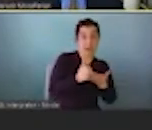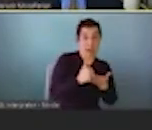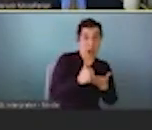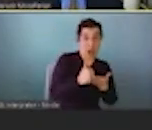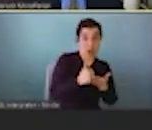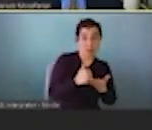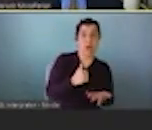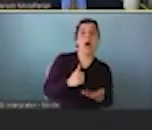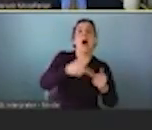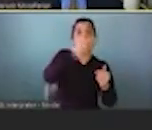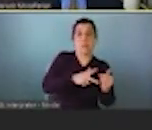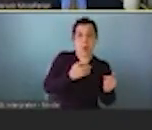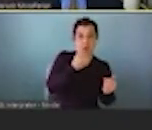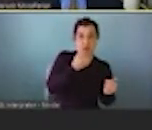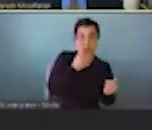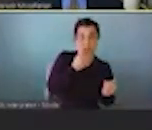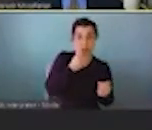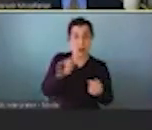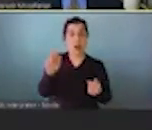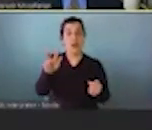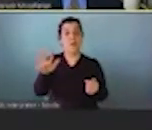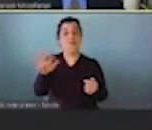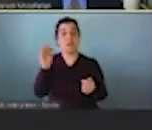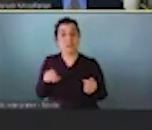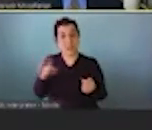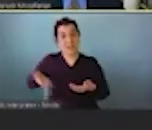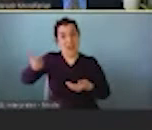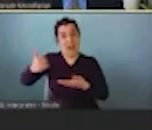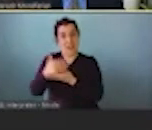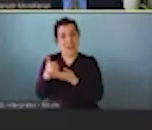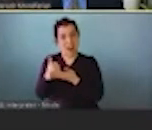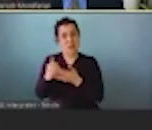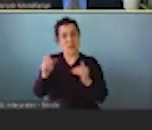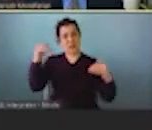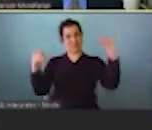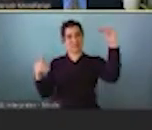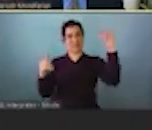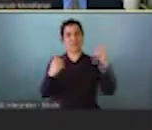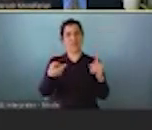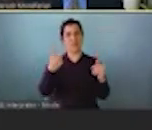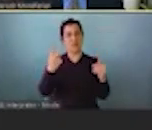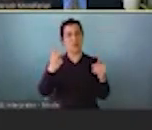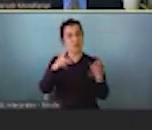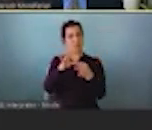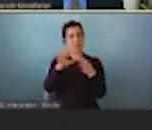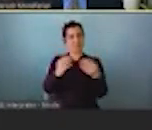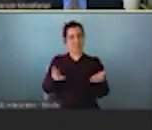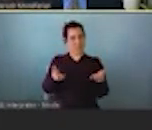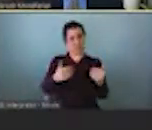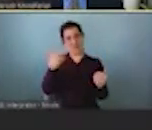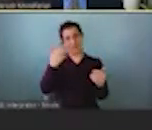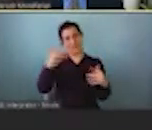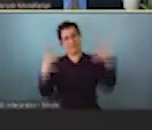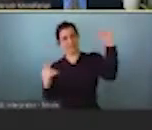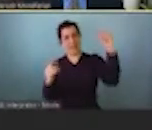nutritionally quality diet versus only 35% with high income. And so there's two take home messages here. First, there's huge disparities in